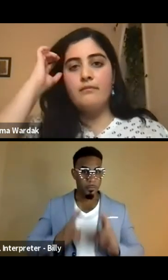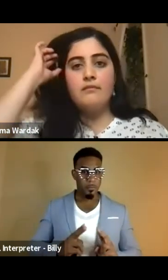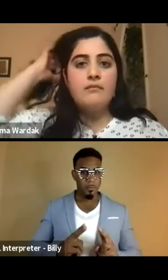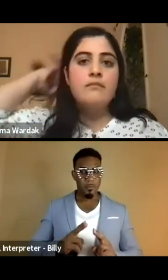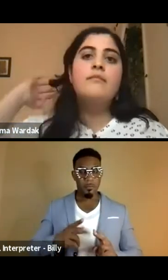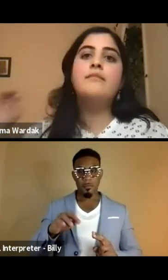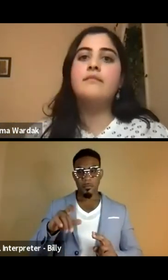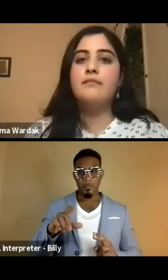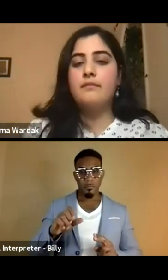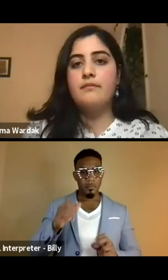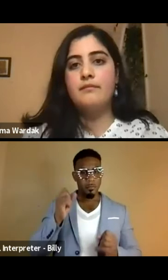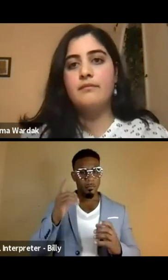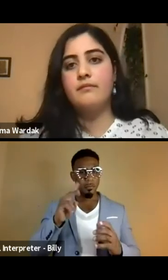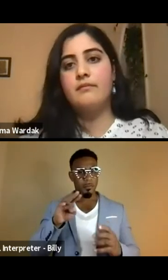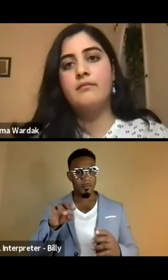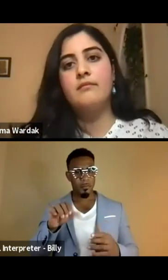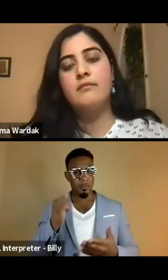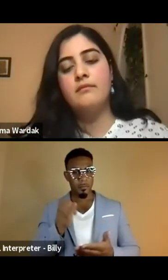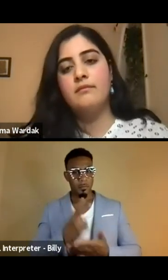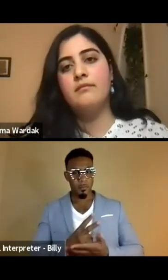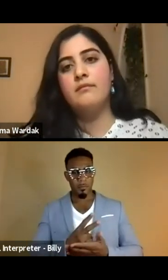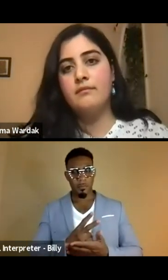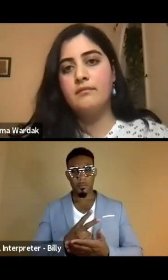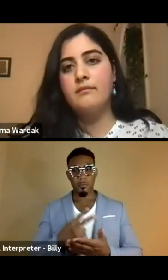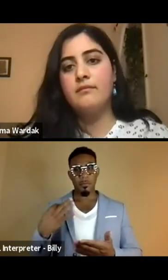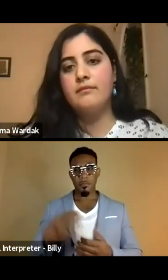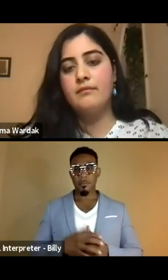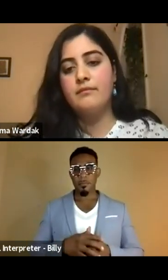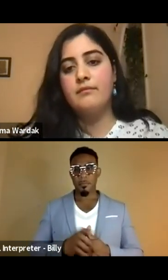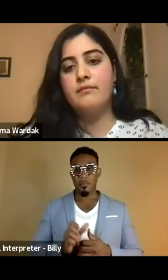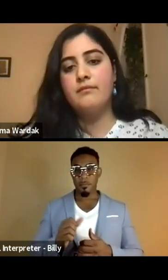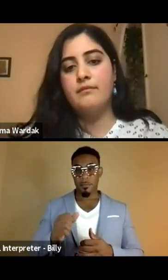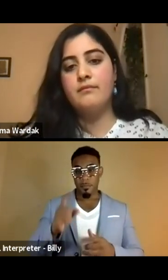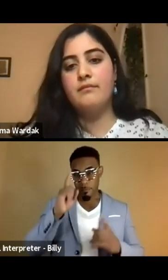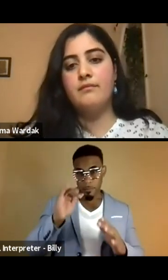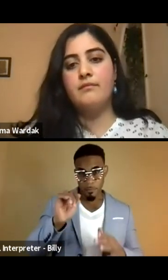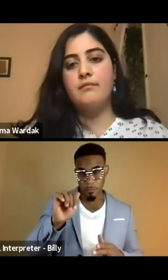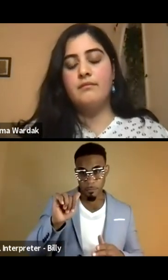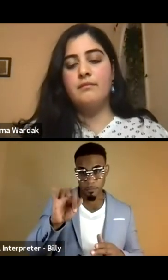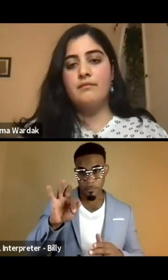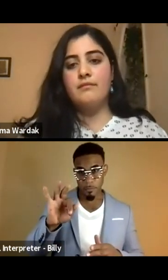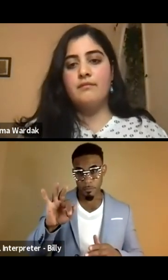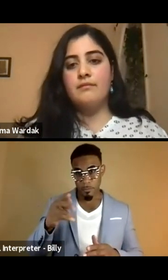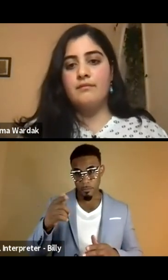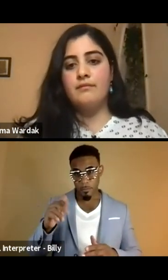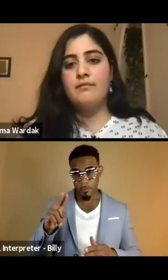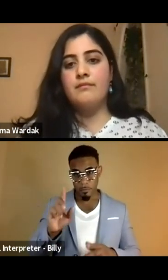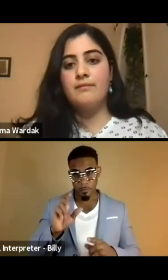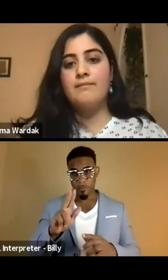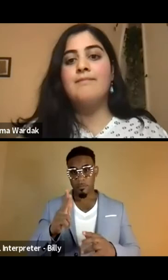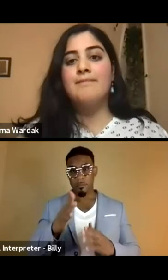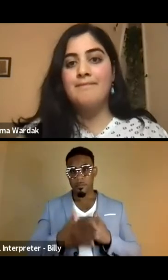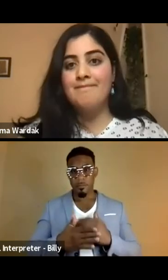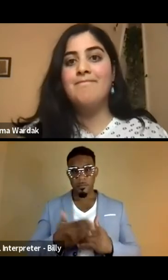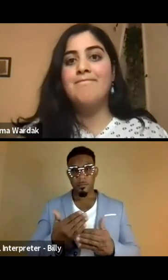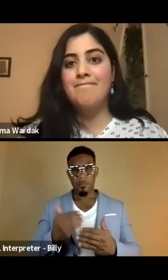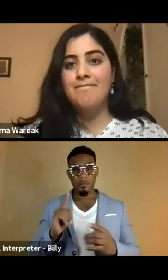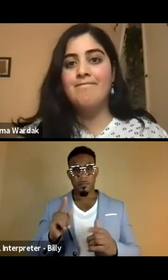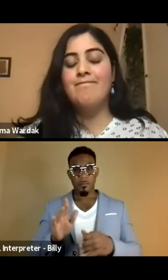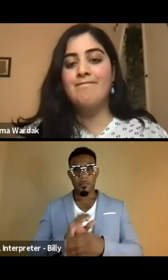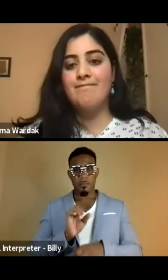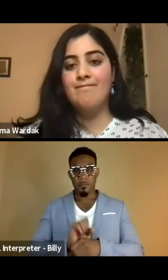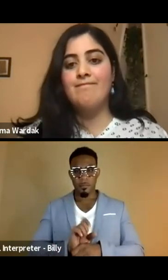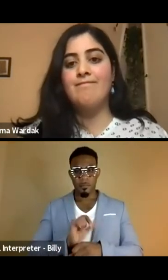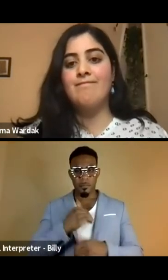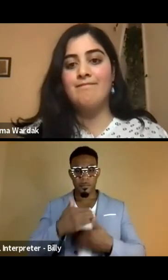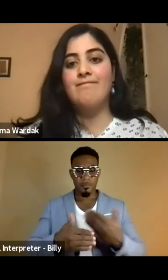parole and a lot of the visa applications, they expect Afghans to go to a third country before their paperwork